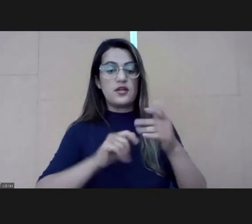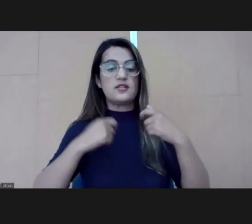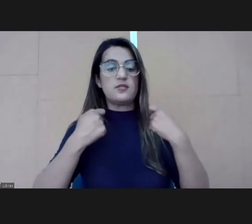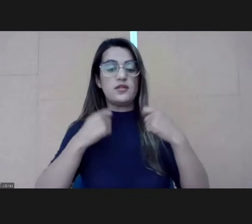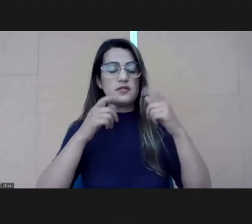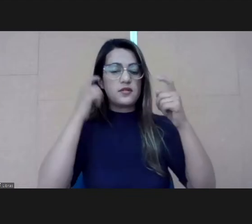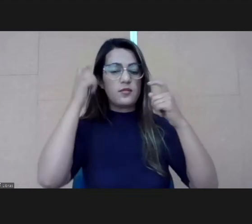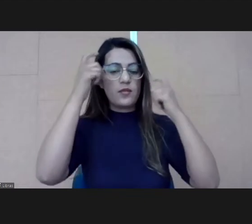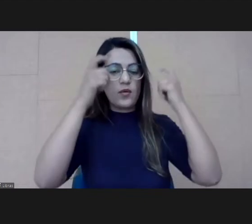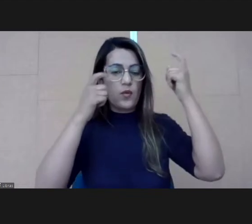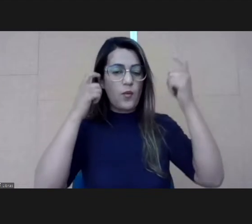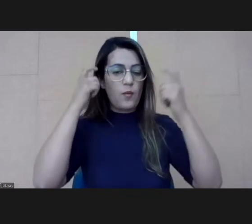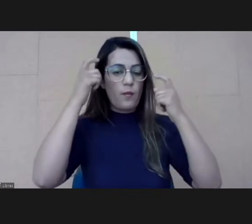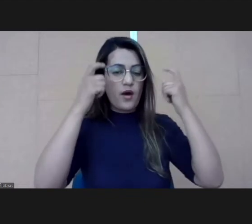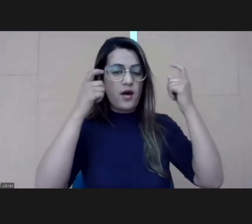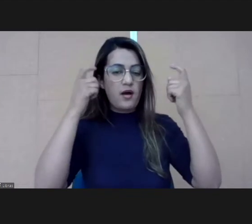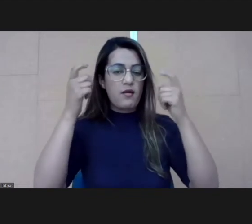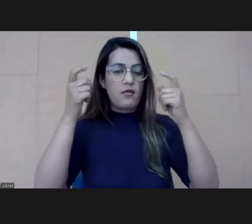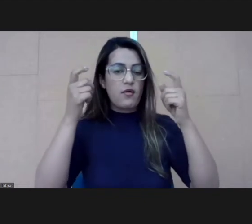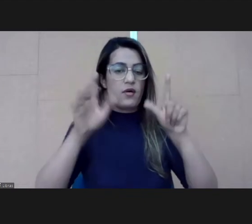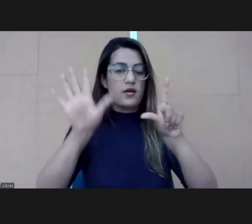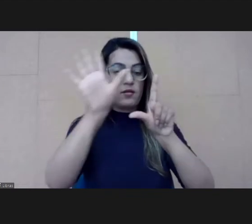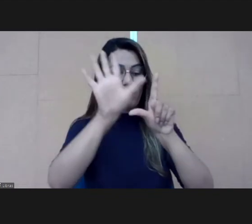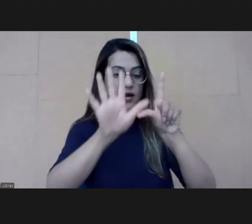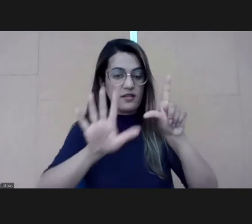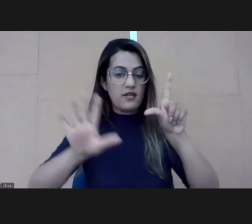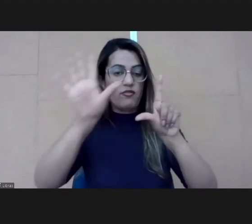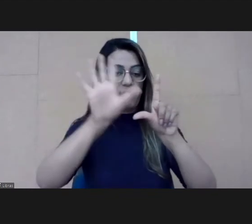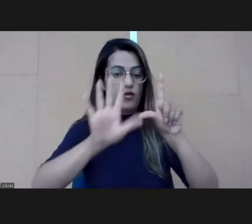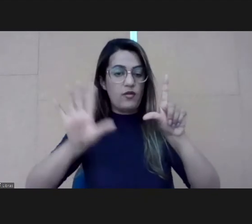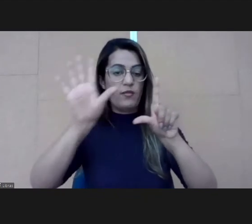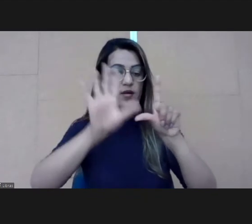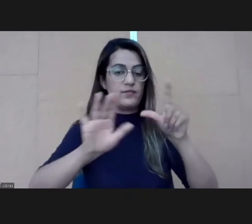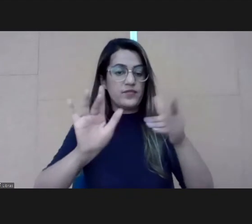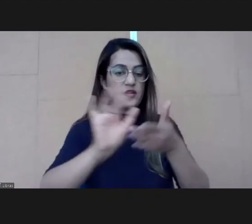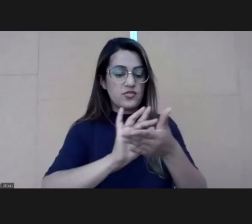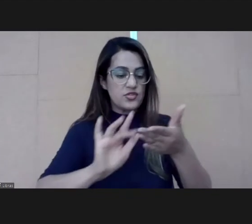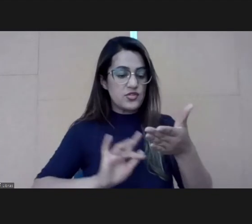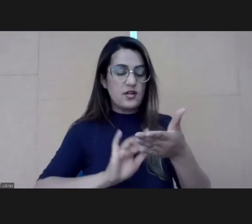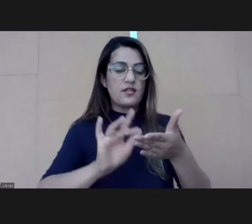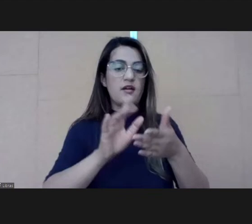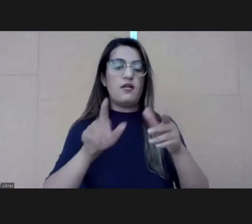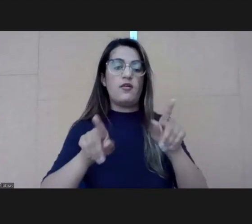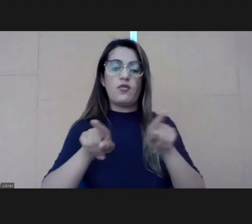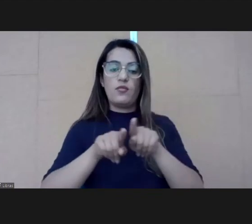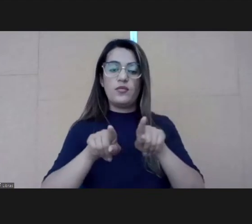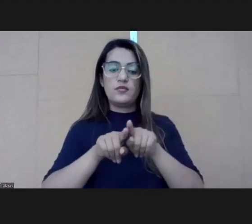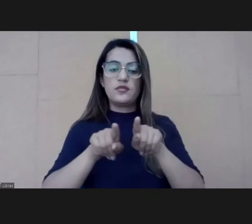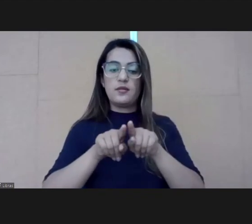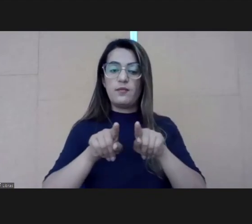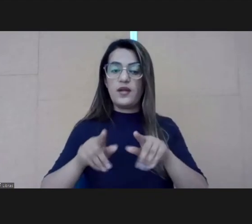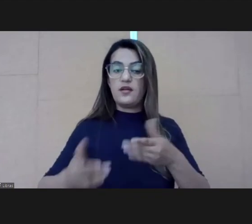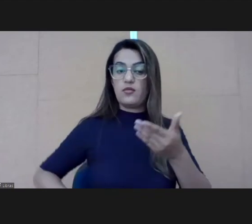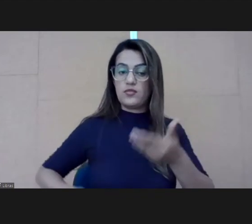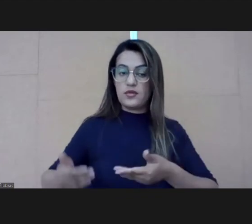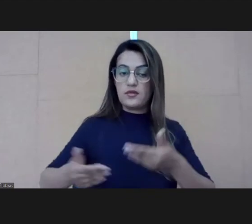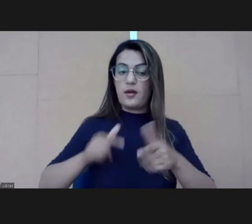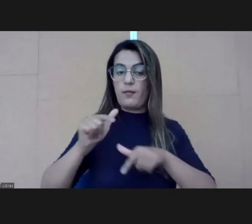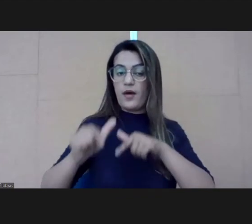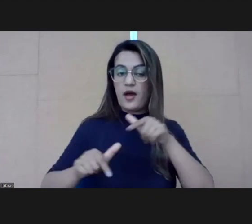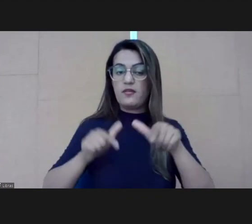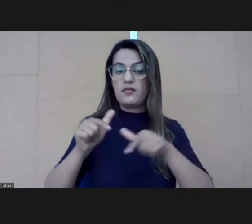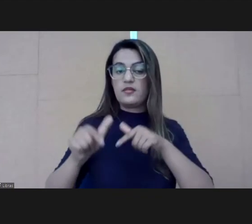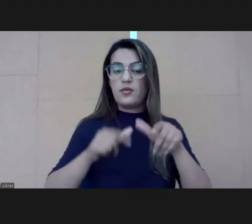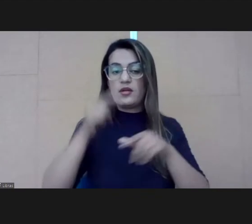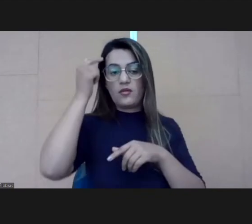And as a service and management instrument. So if we think about a digital platform really as a modern platform and the platform of choice